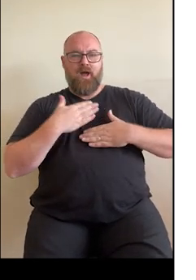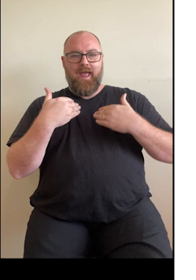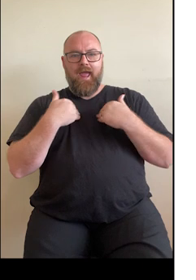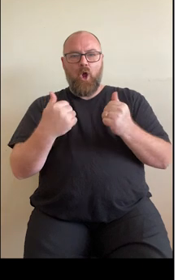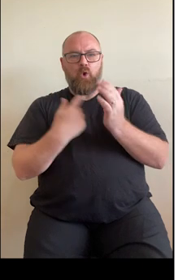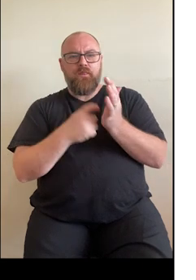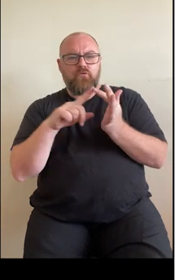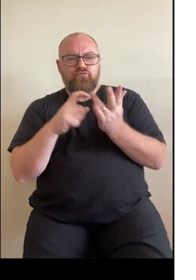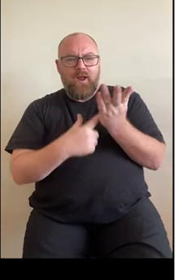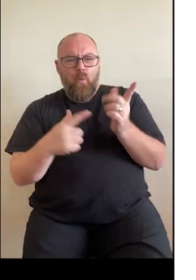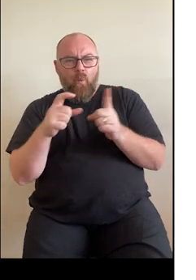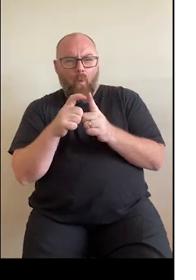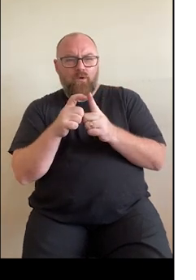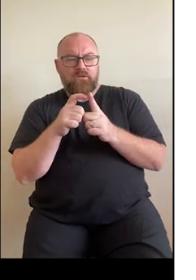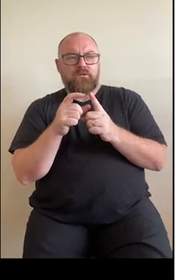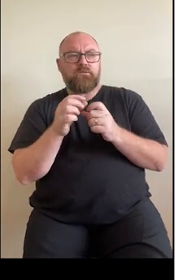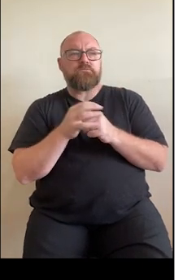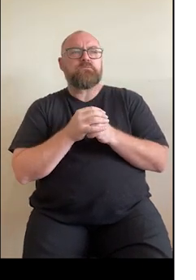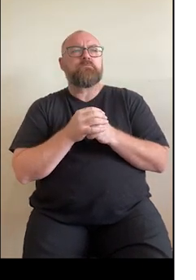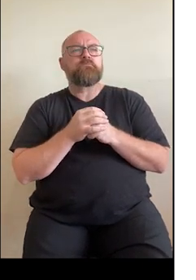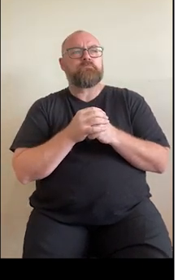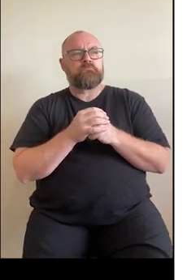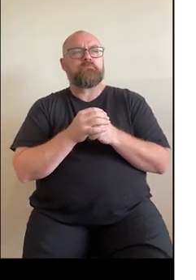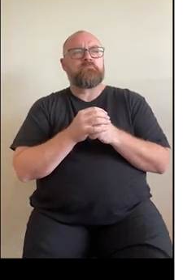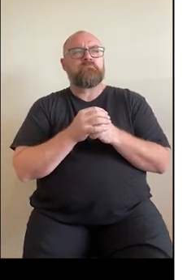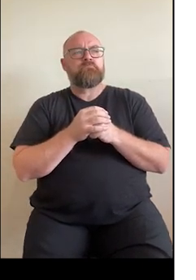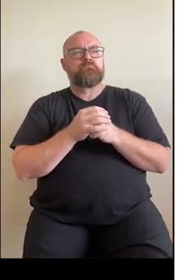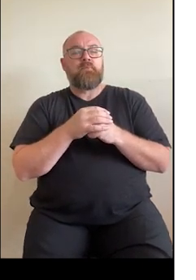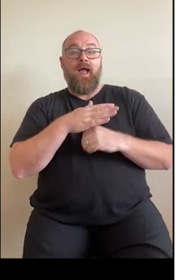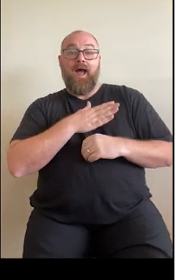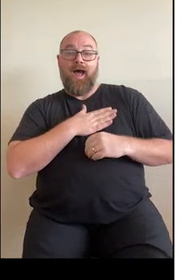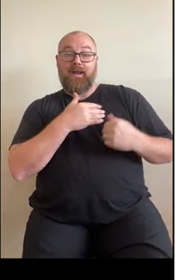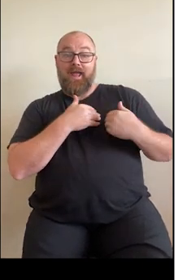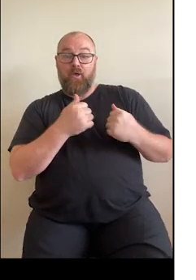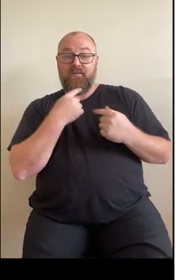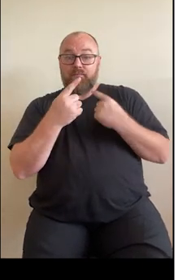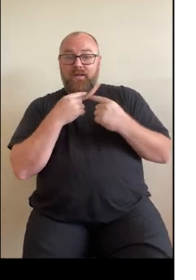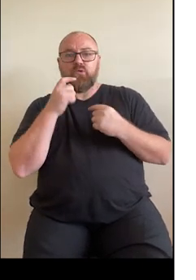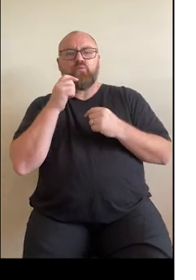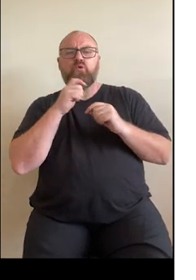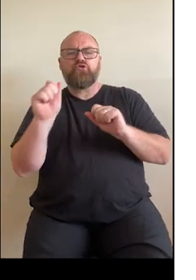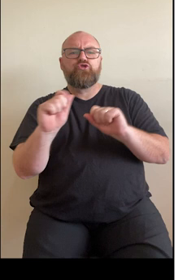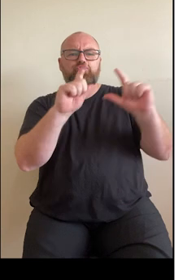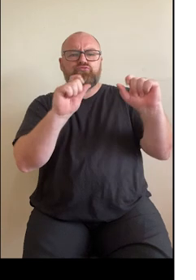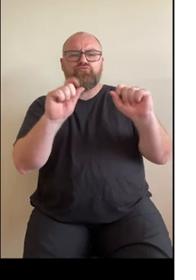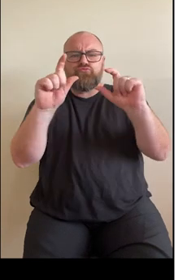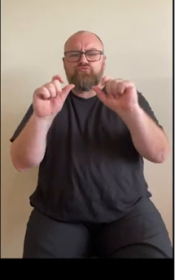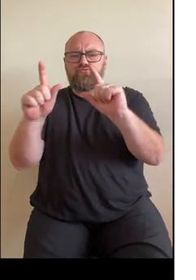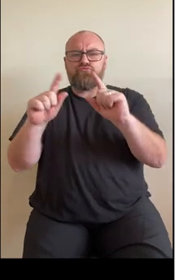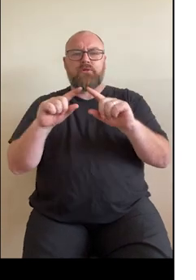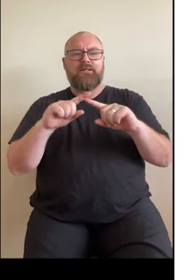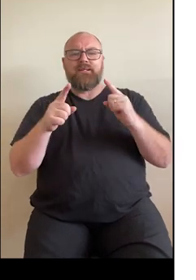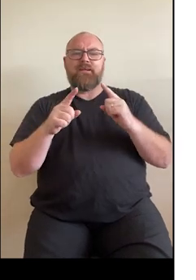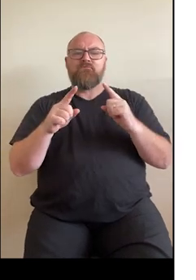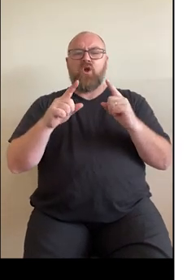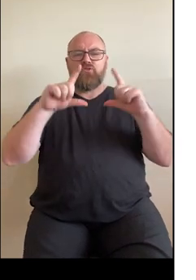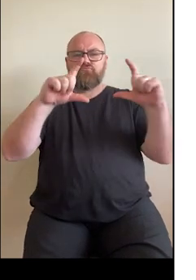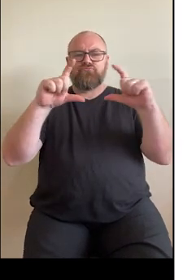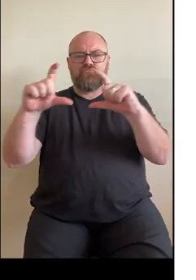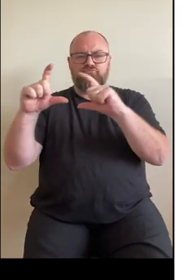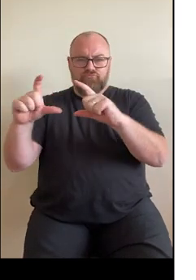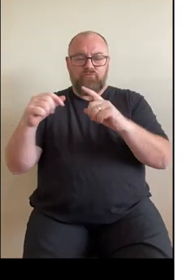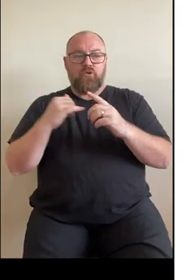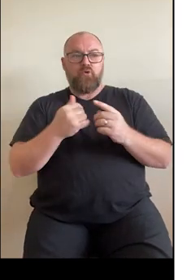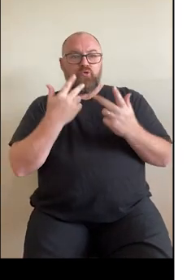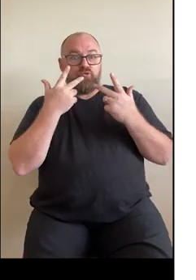heart health information. Go through some screenshots and show you how you can find your pathology test